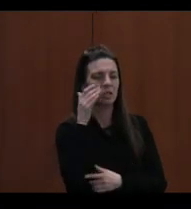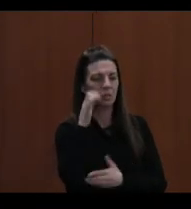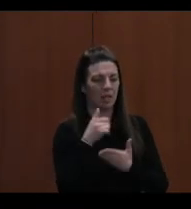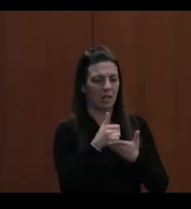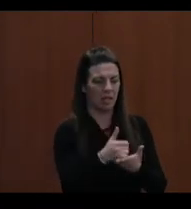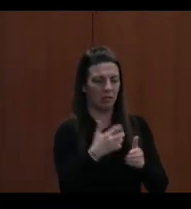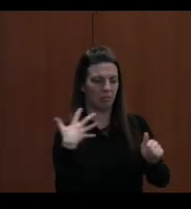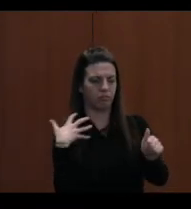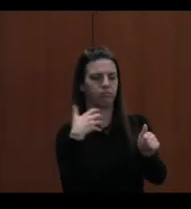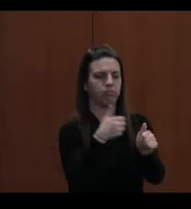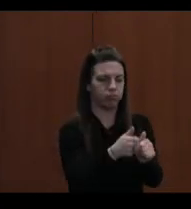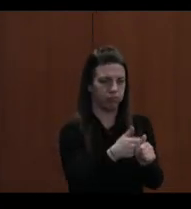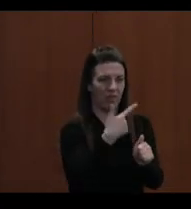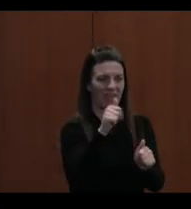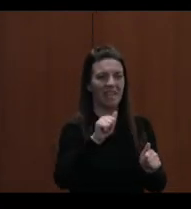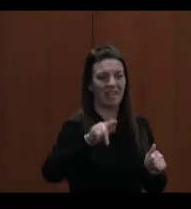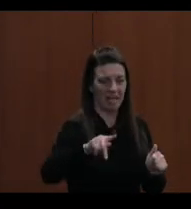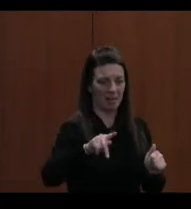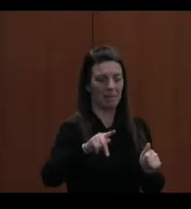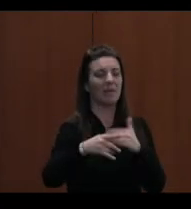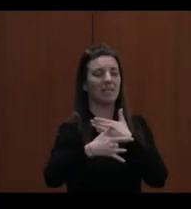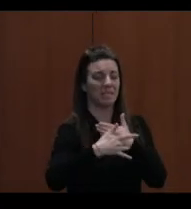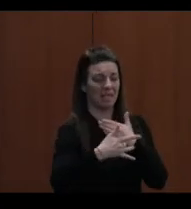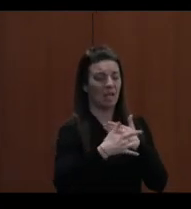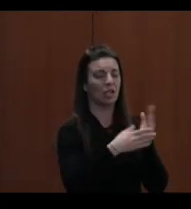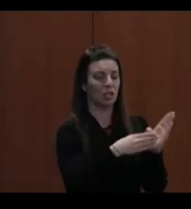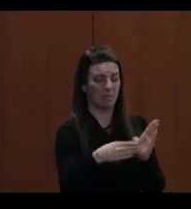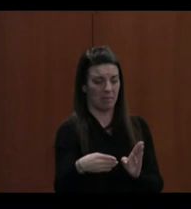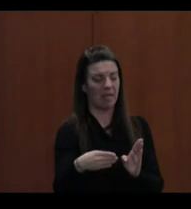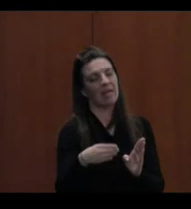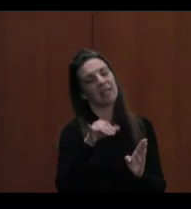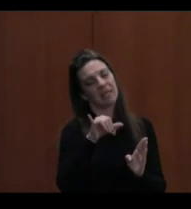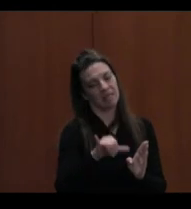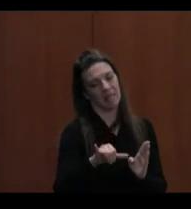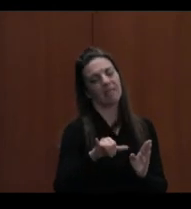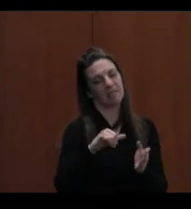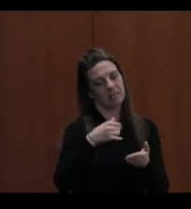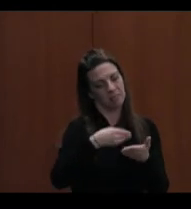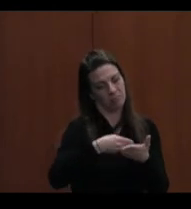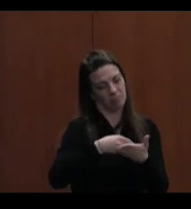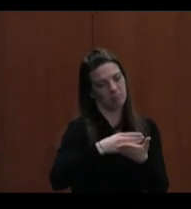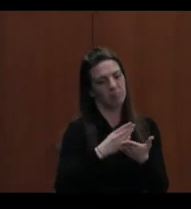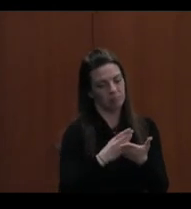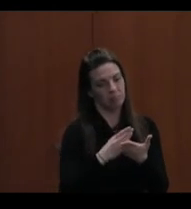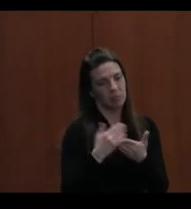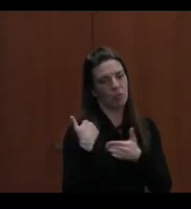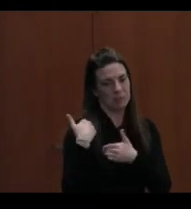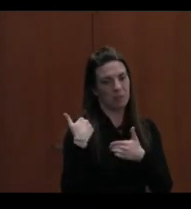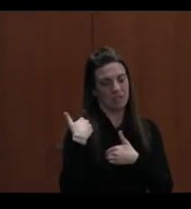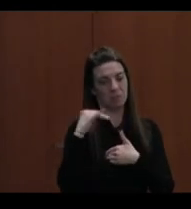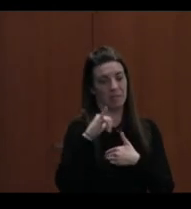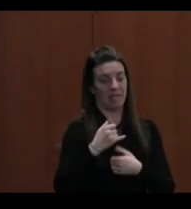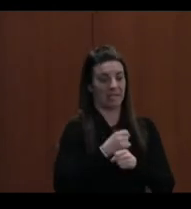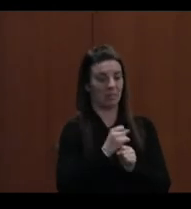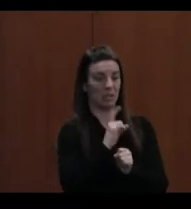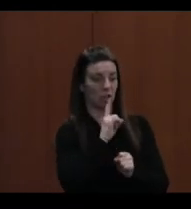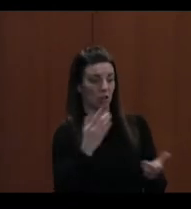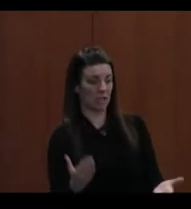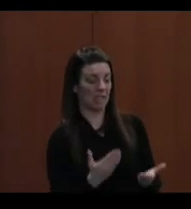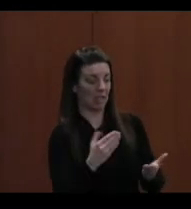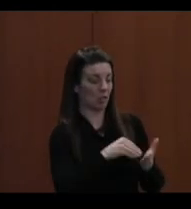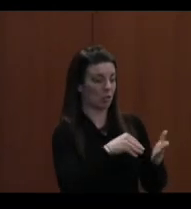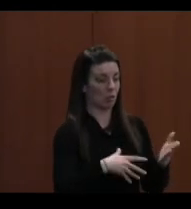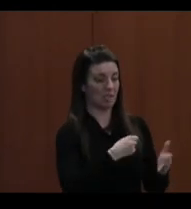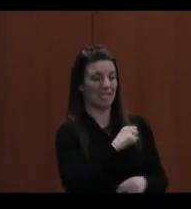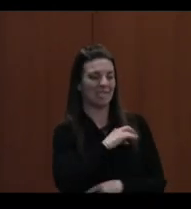A strong technology plan that is fiscally responsible ensures that WCPS students and staff not only